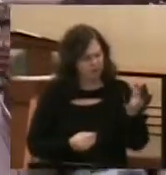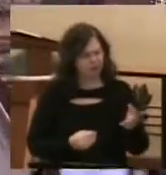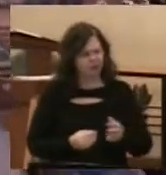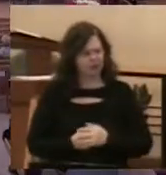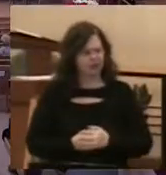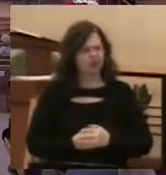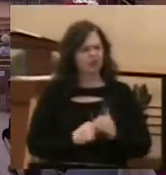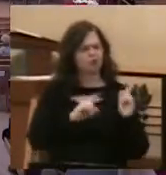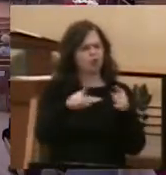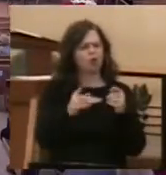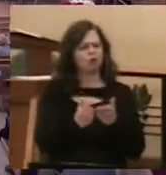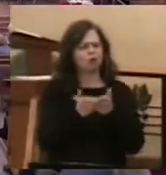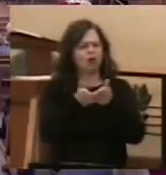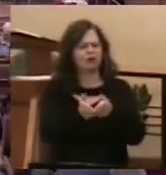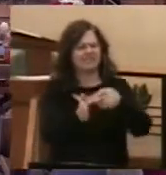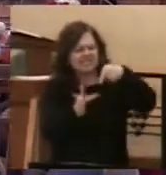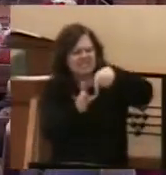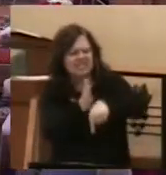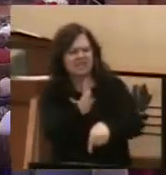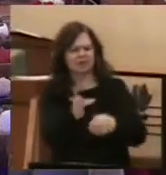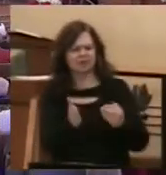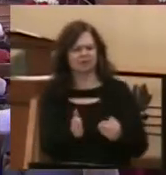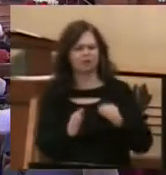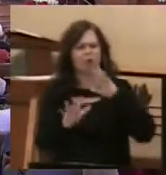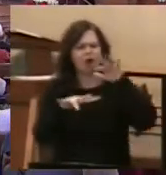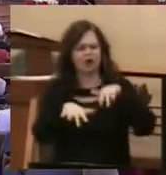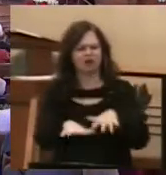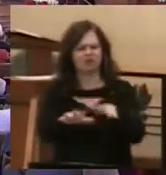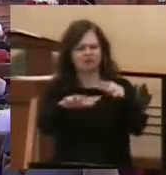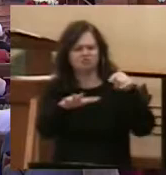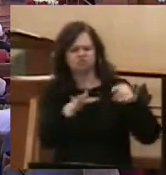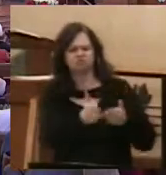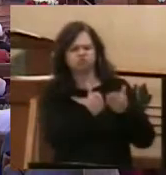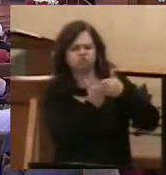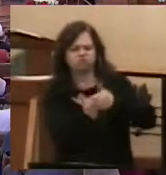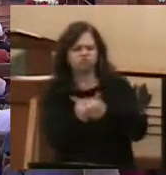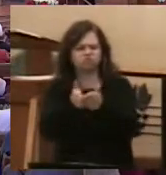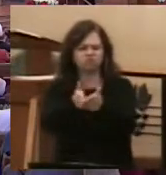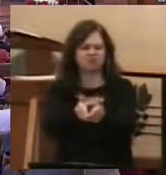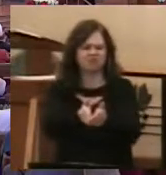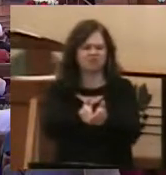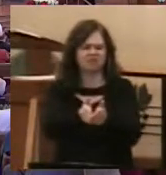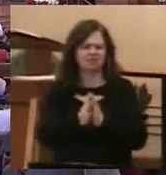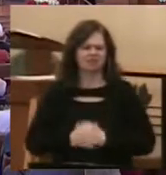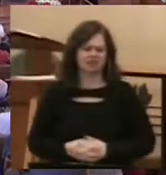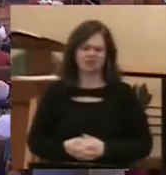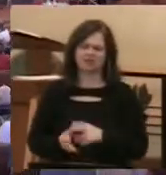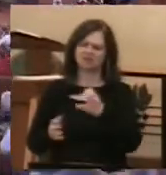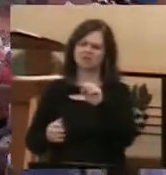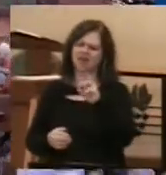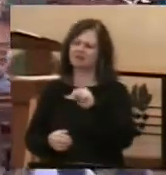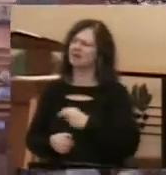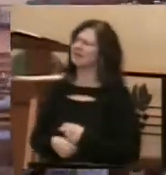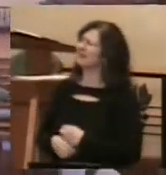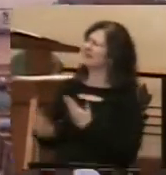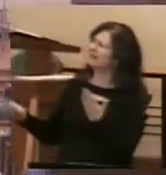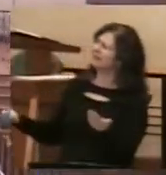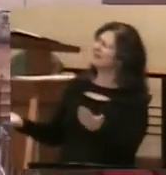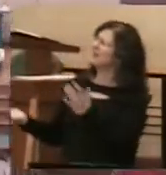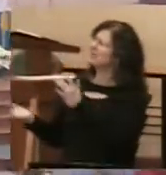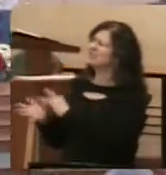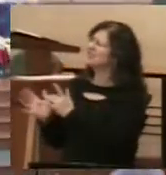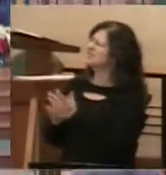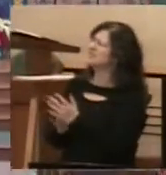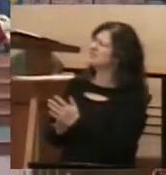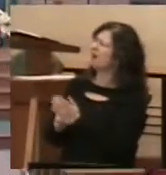net. Simon Peter is a little bit baffled by this. Again, all day we have been fishing and into the night